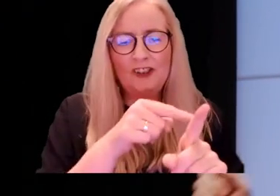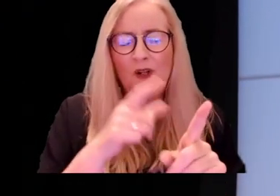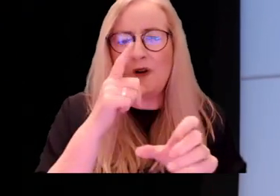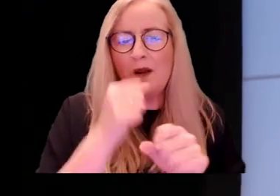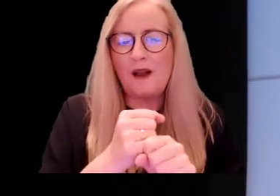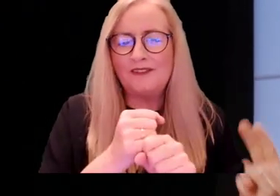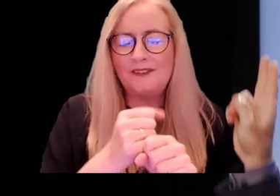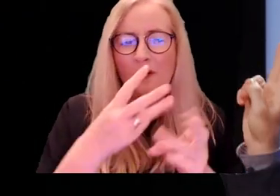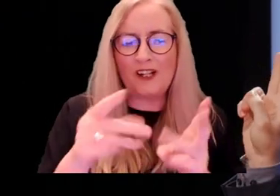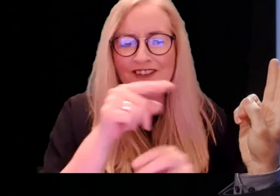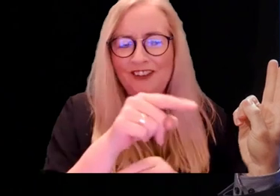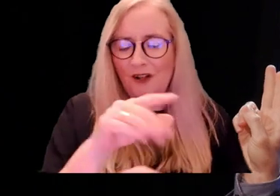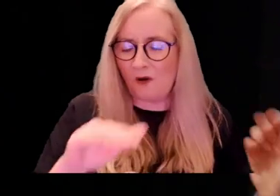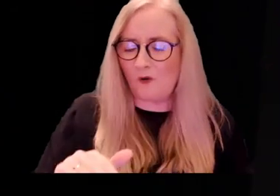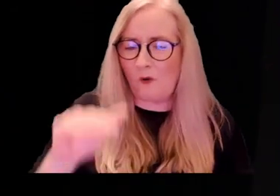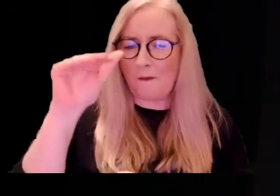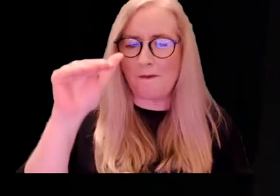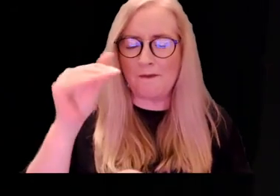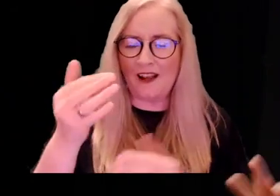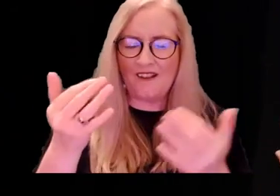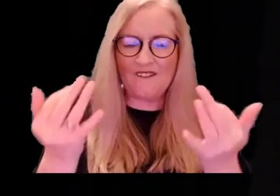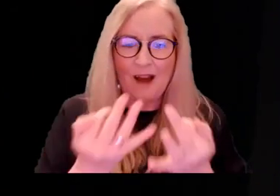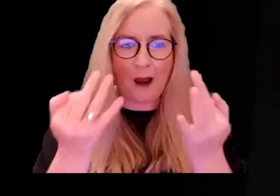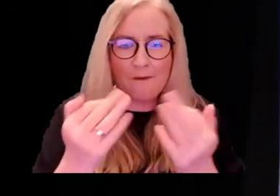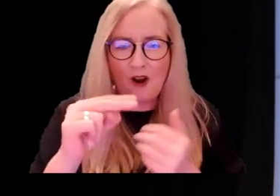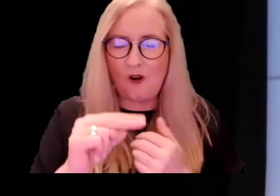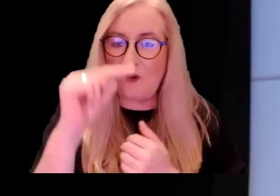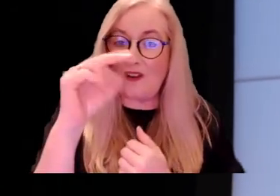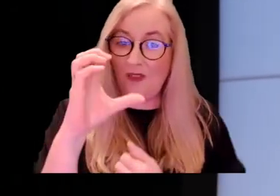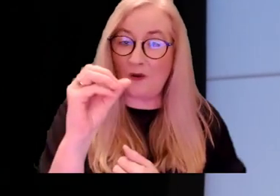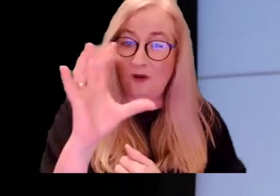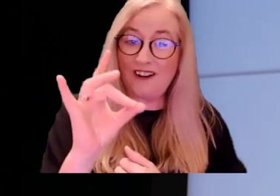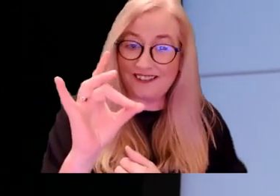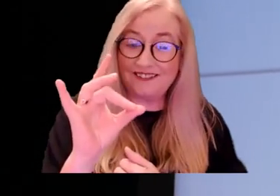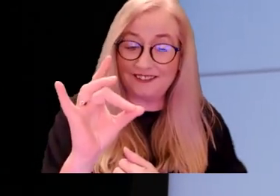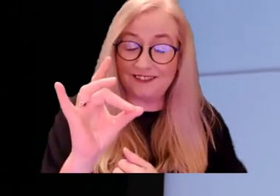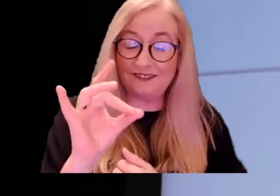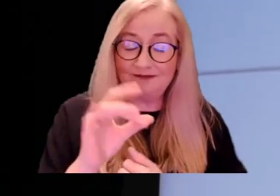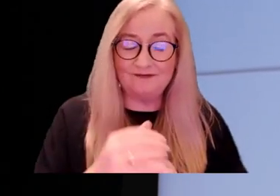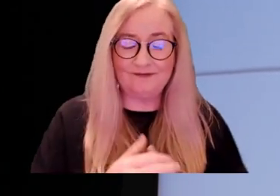tells us how she grew up on a farm in North Cork.